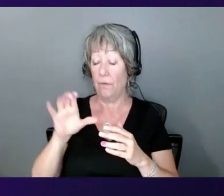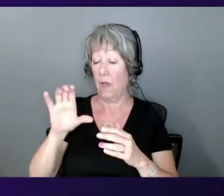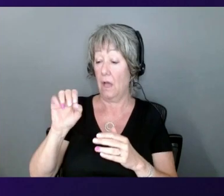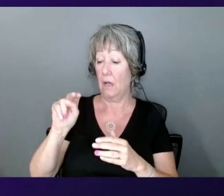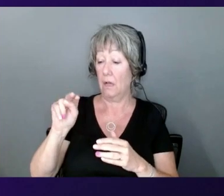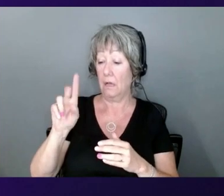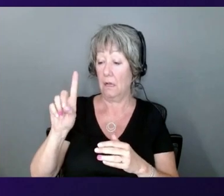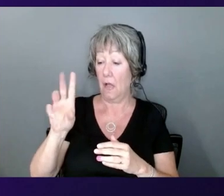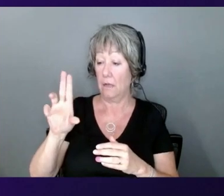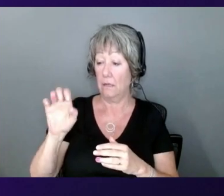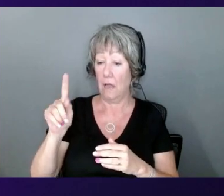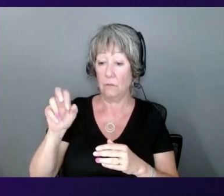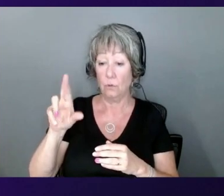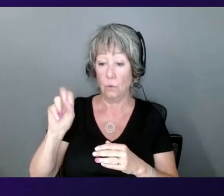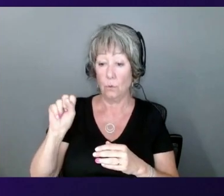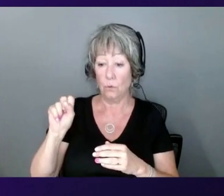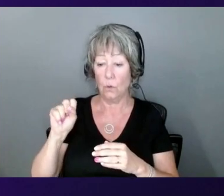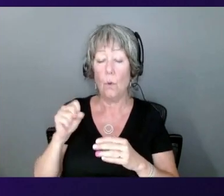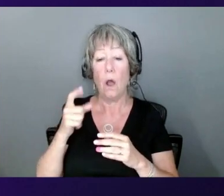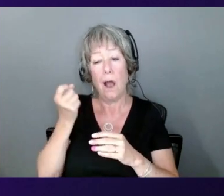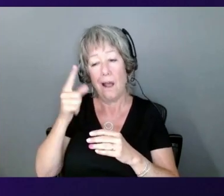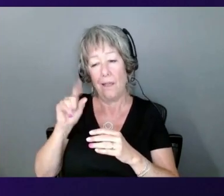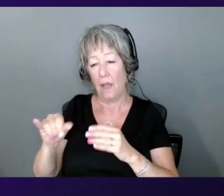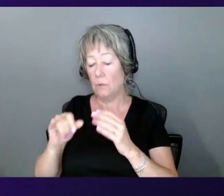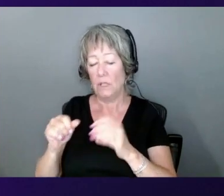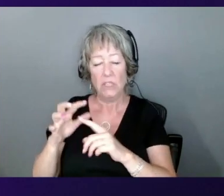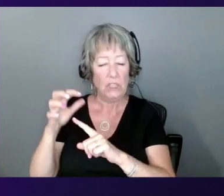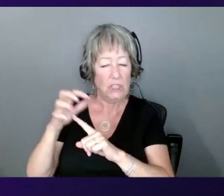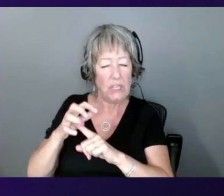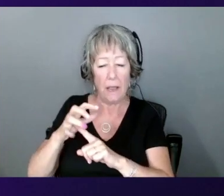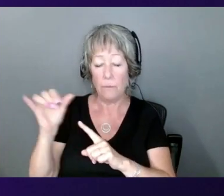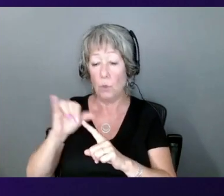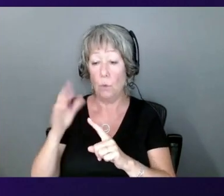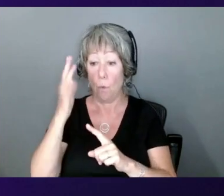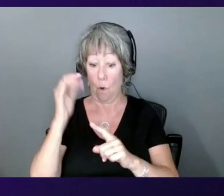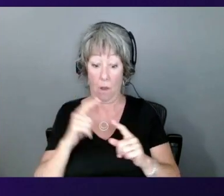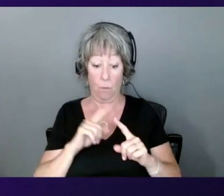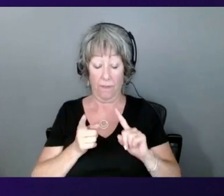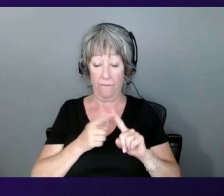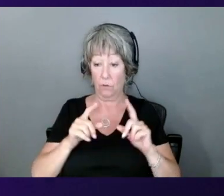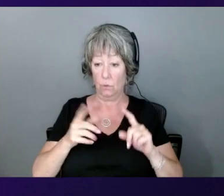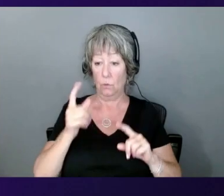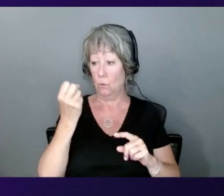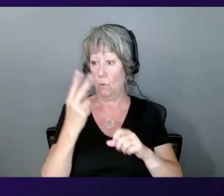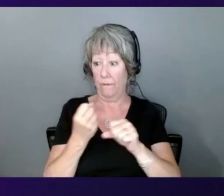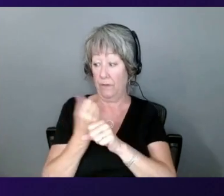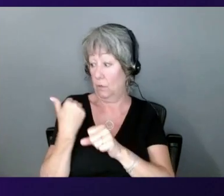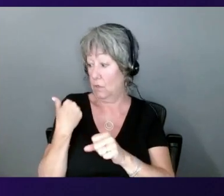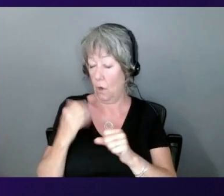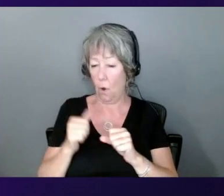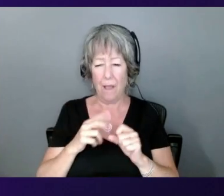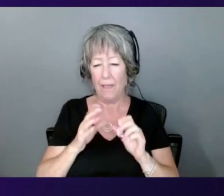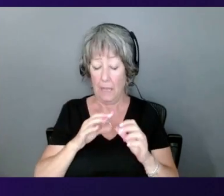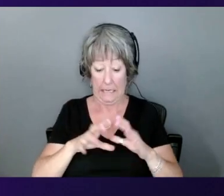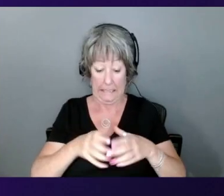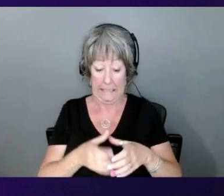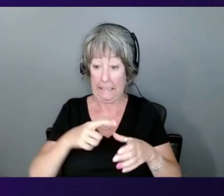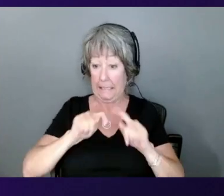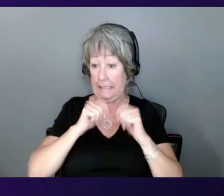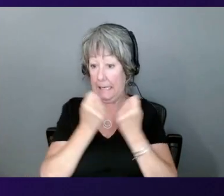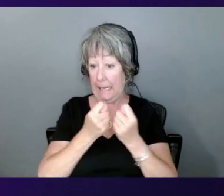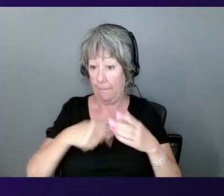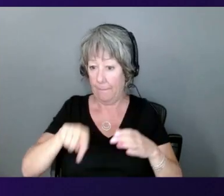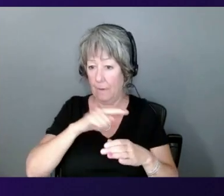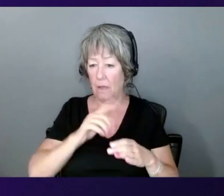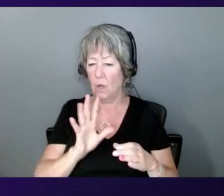Because we've built a team to do that early on. Twelve years ago, from the start of the company, we built a team